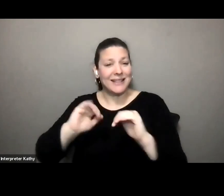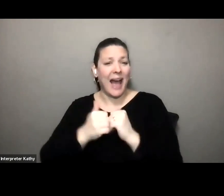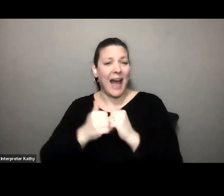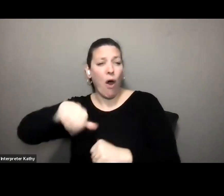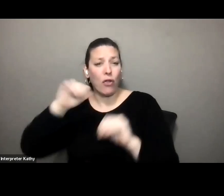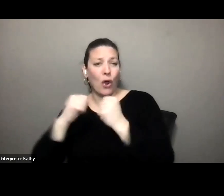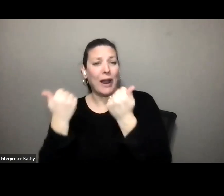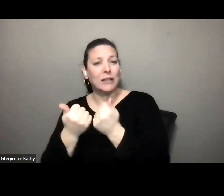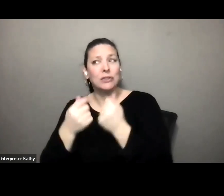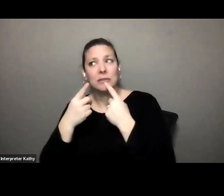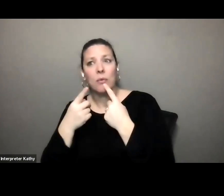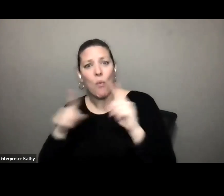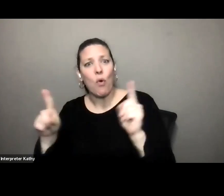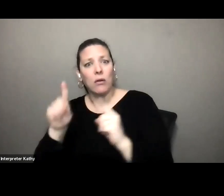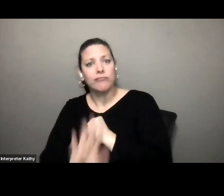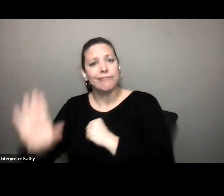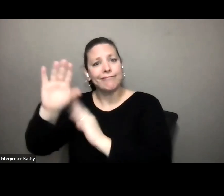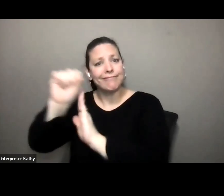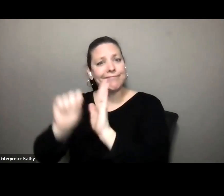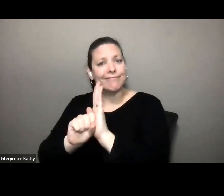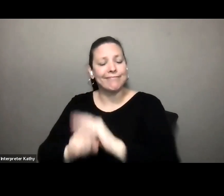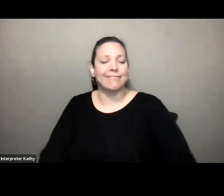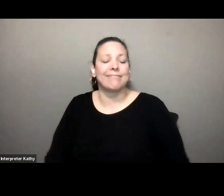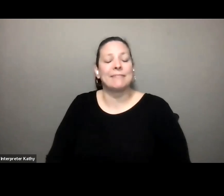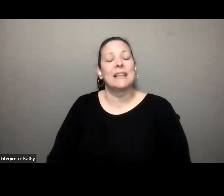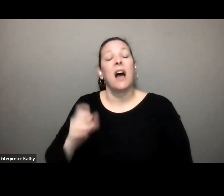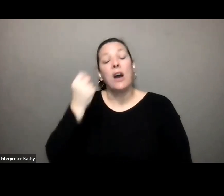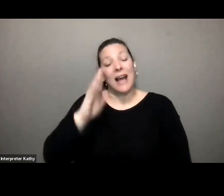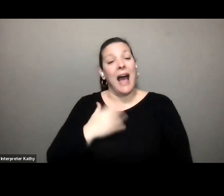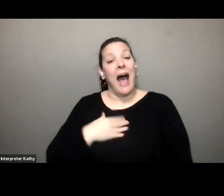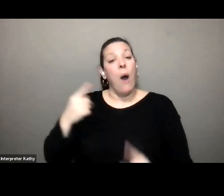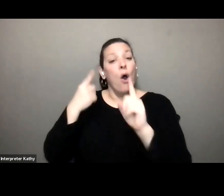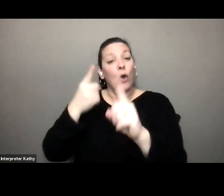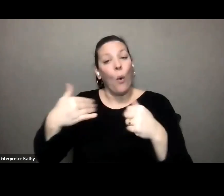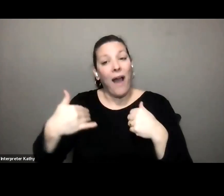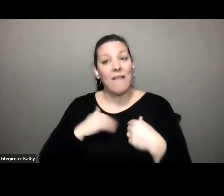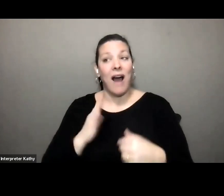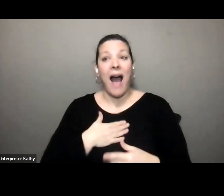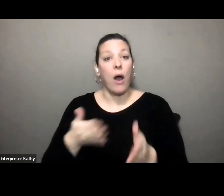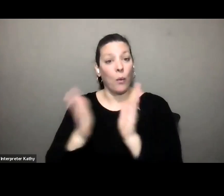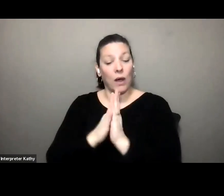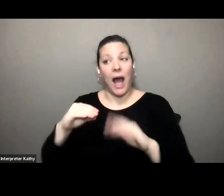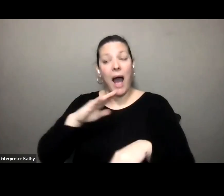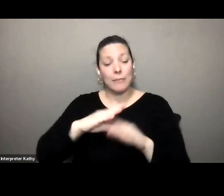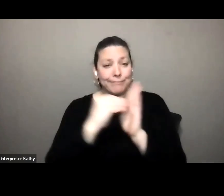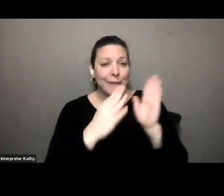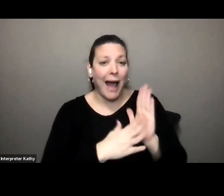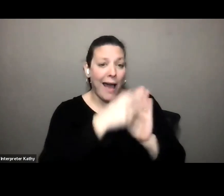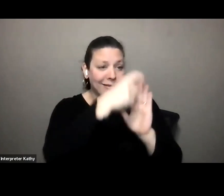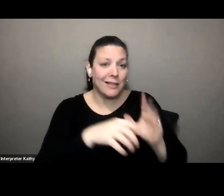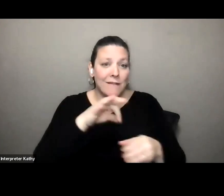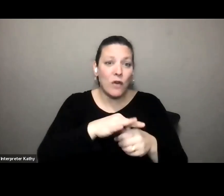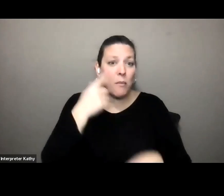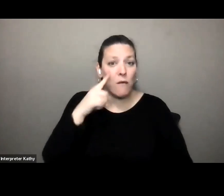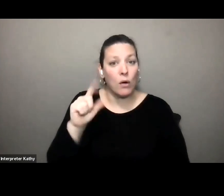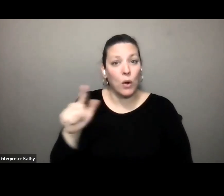work statewide so i'm going to briefly and our goal for this is to go onto the ballot in november of 2021 our timeline is really tight i mean this